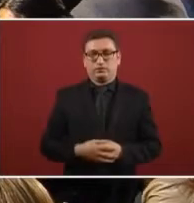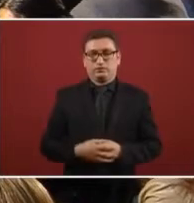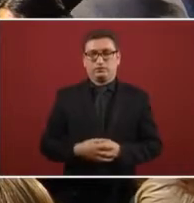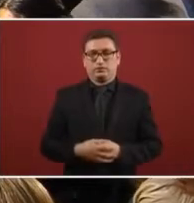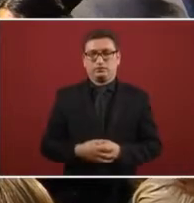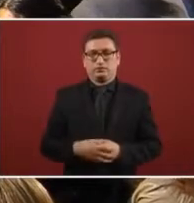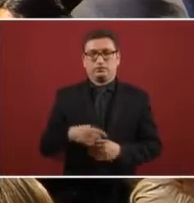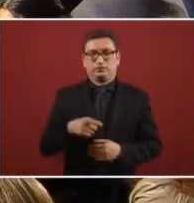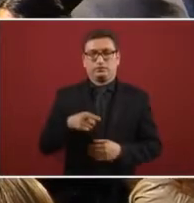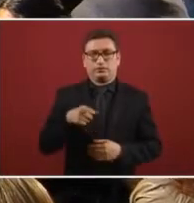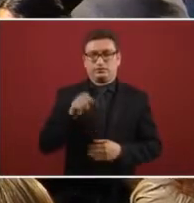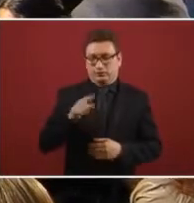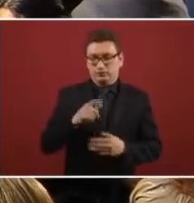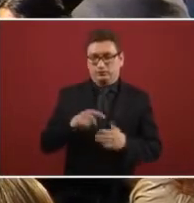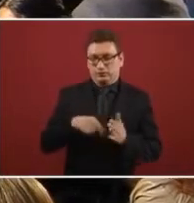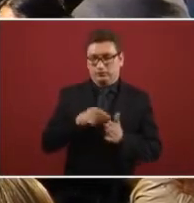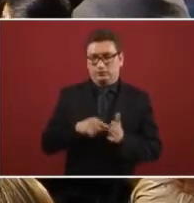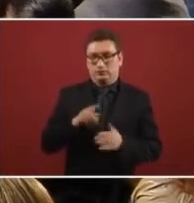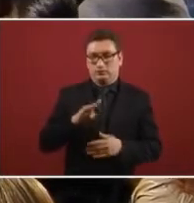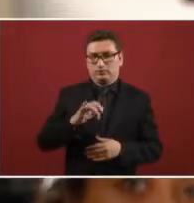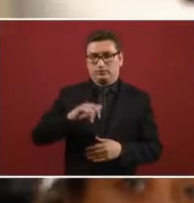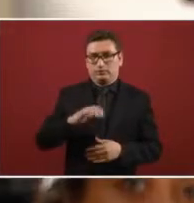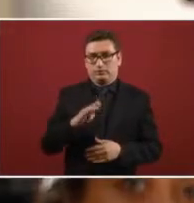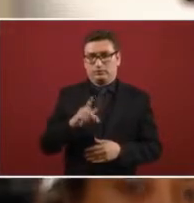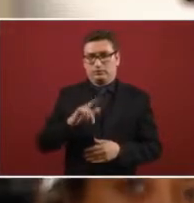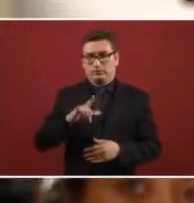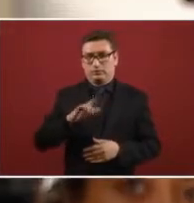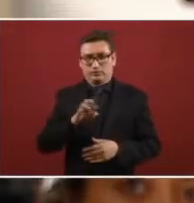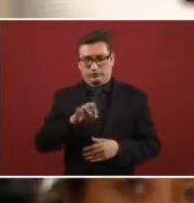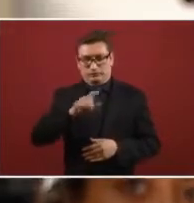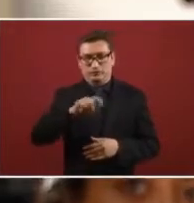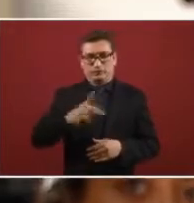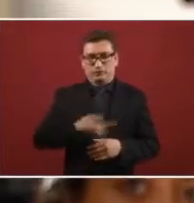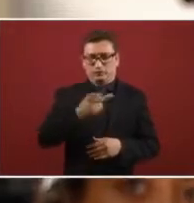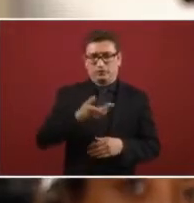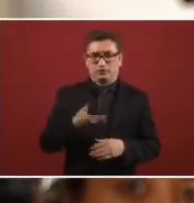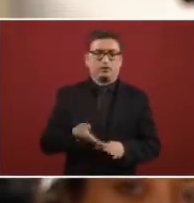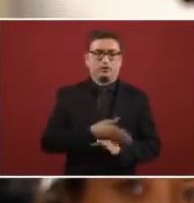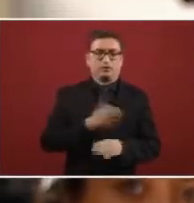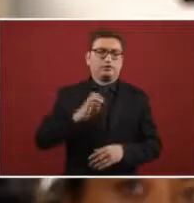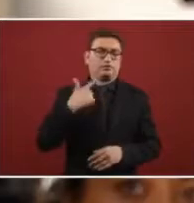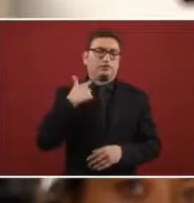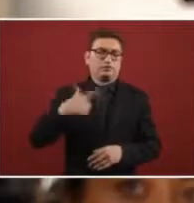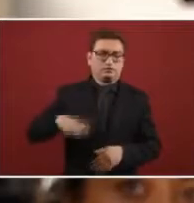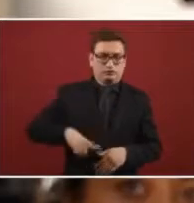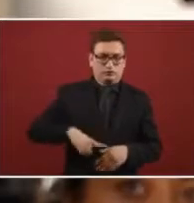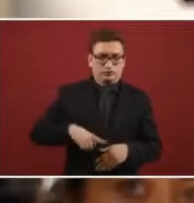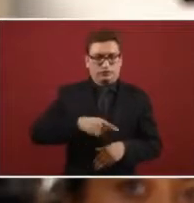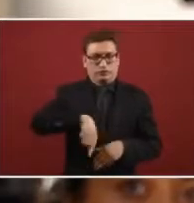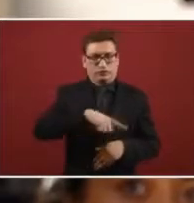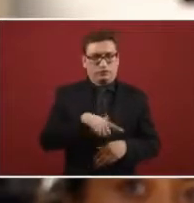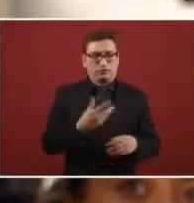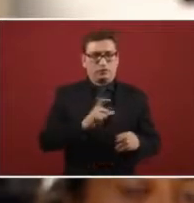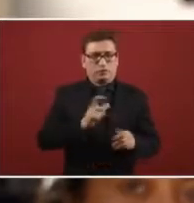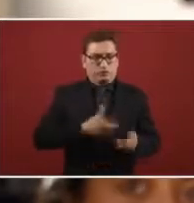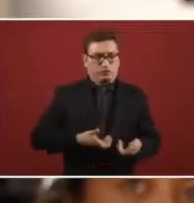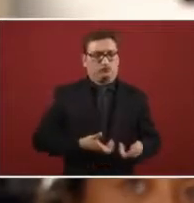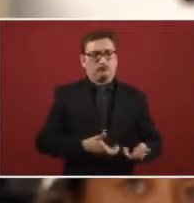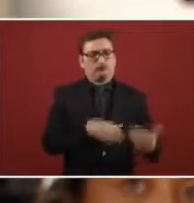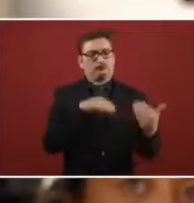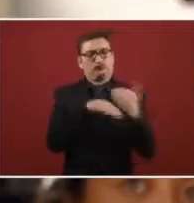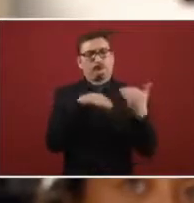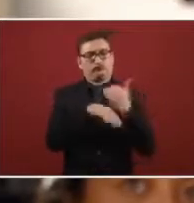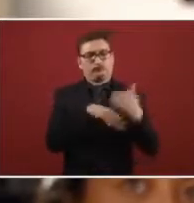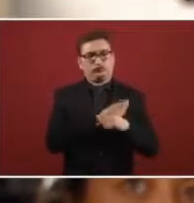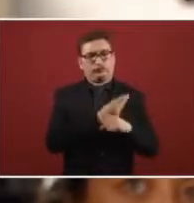So Jaime Hernandez from Bajo Palabra, in the last administration, every time they rehabilitated and they